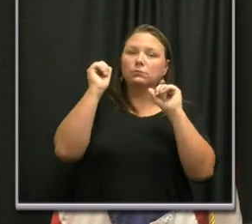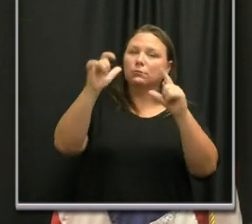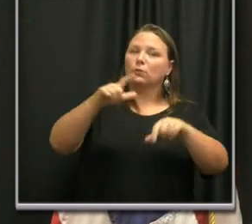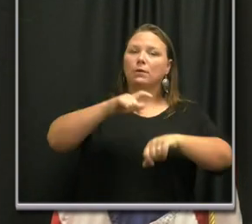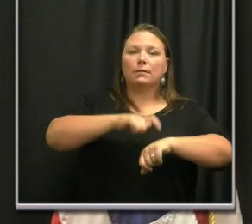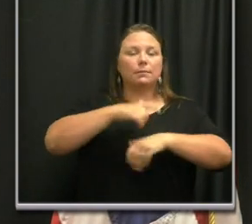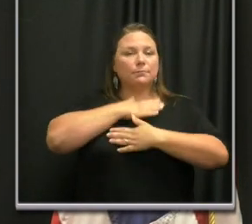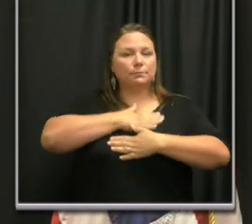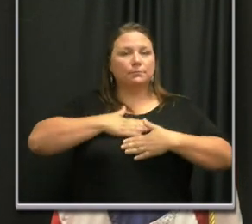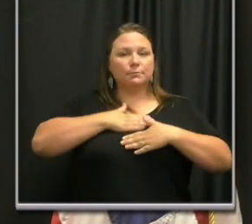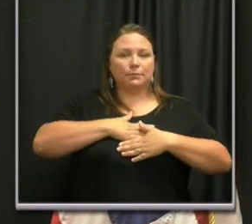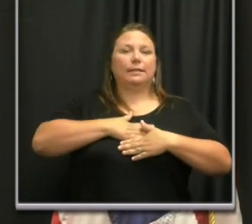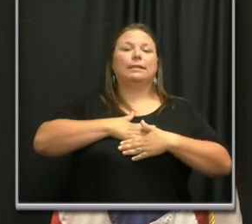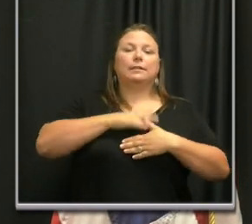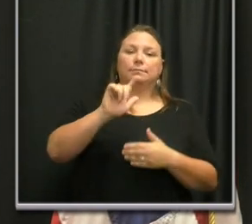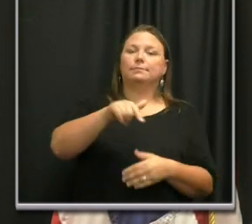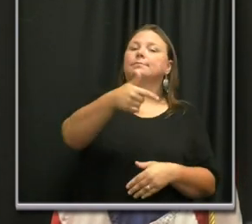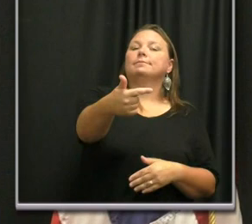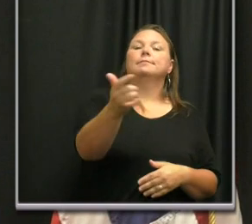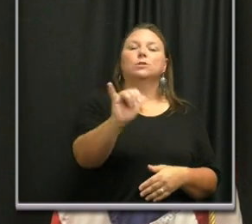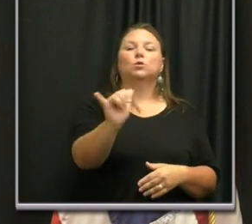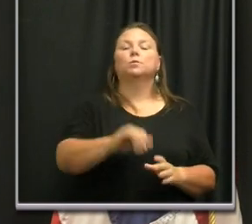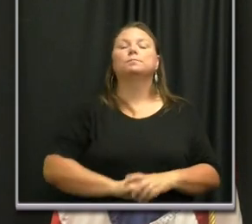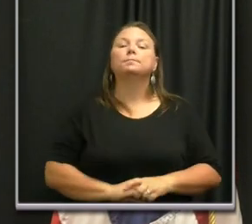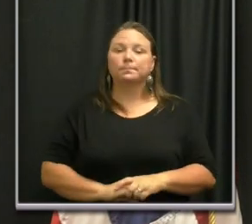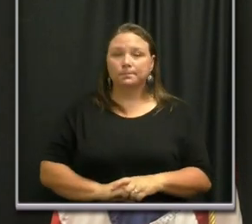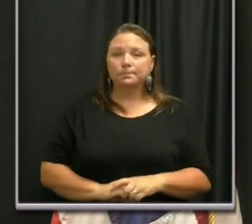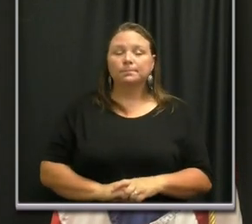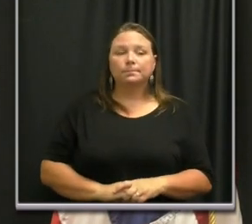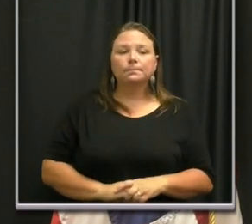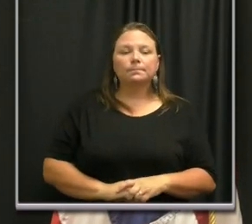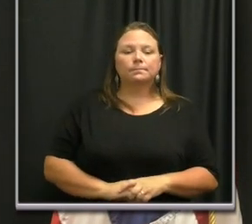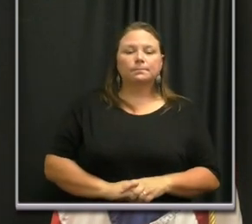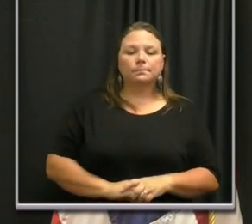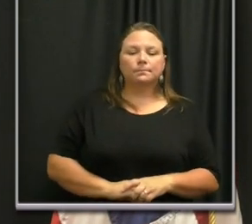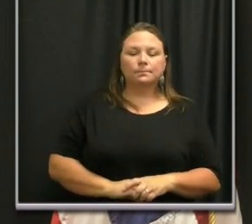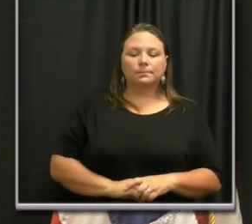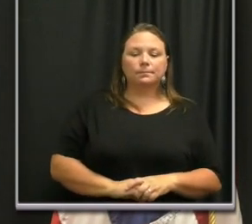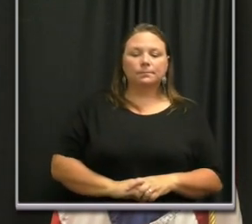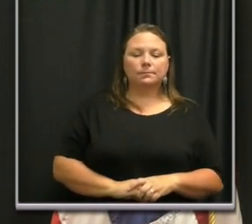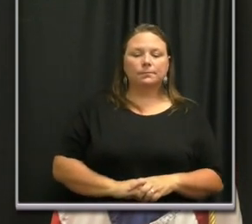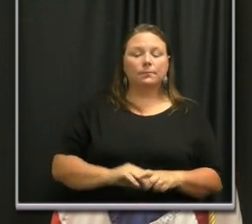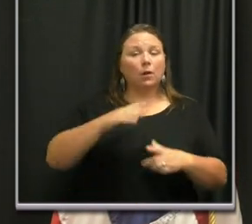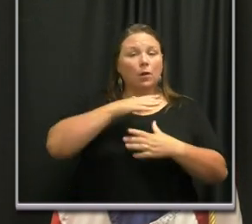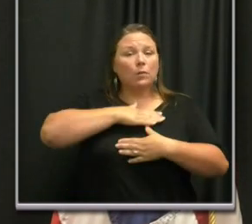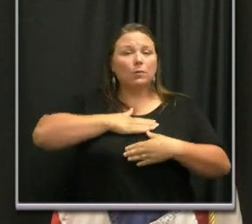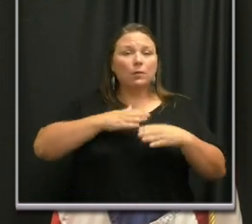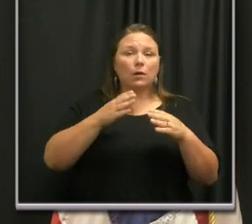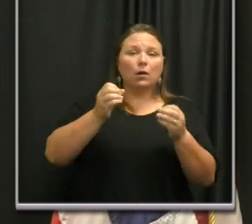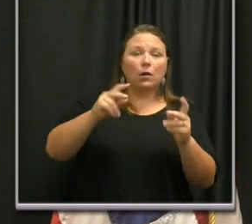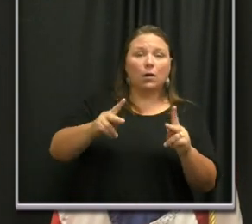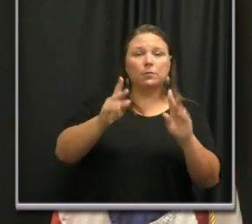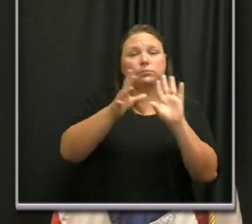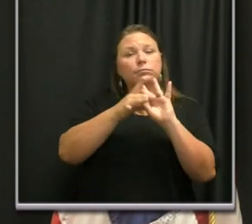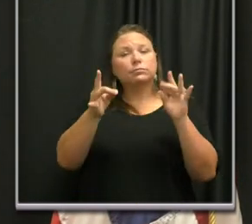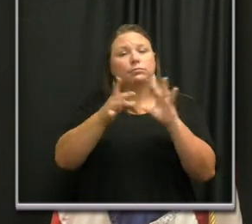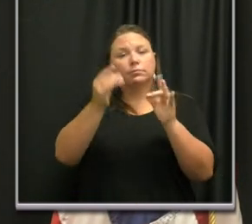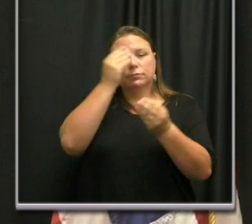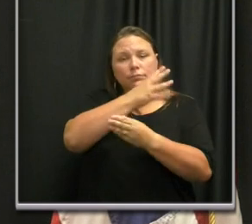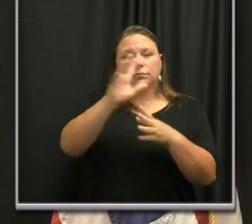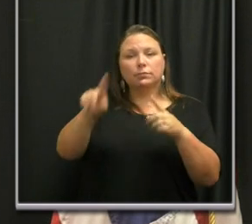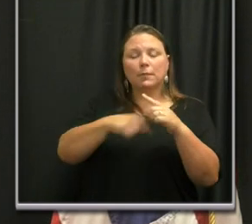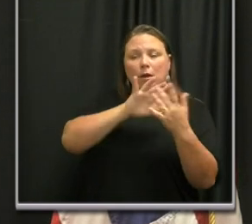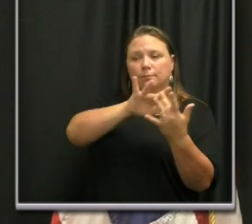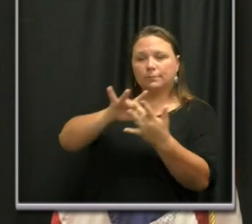time. So please wear a mask. And this, I appreciate the opportunity to give an update on the outreach